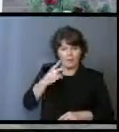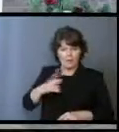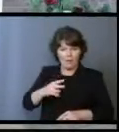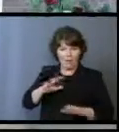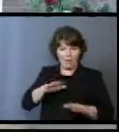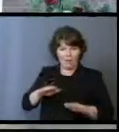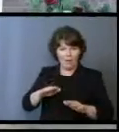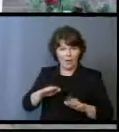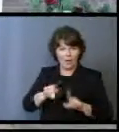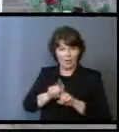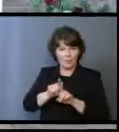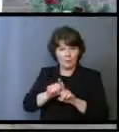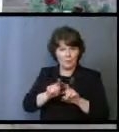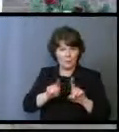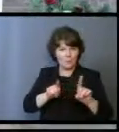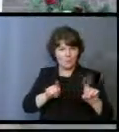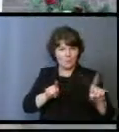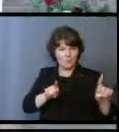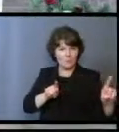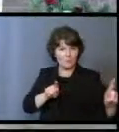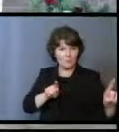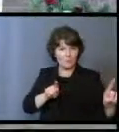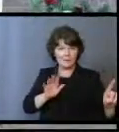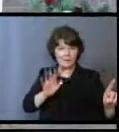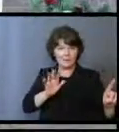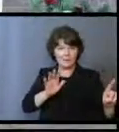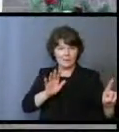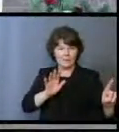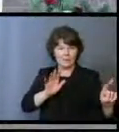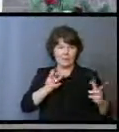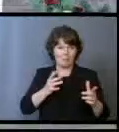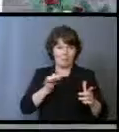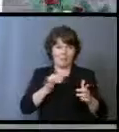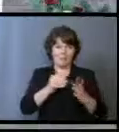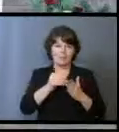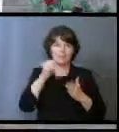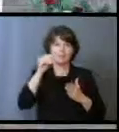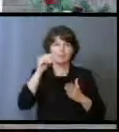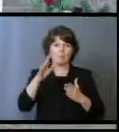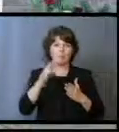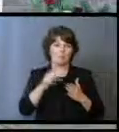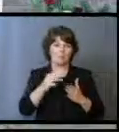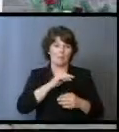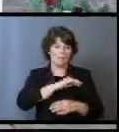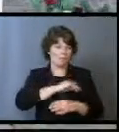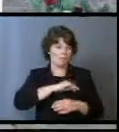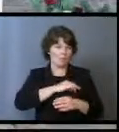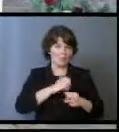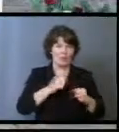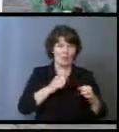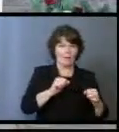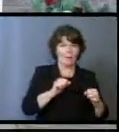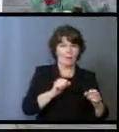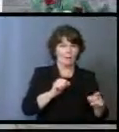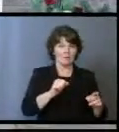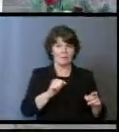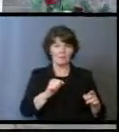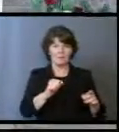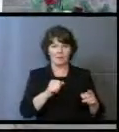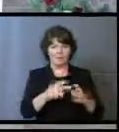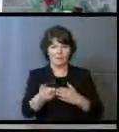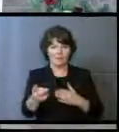that they had been taught. Maybe it's an expensive and intensive mission effort. It fails to produce a single prospect.